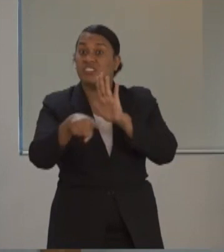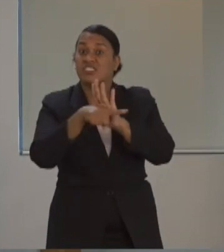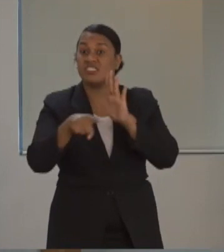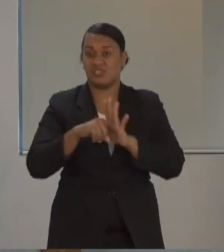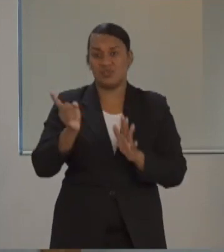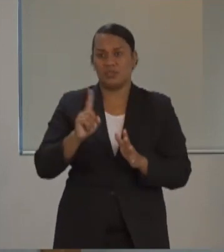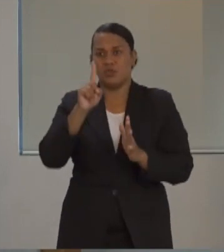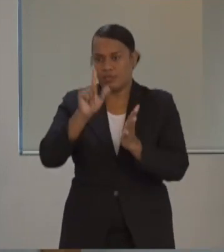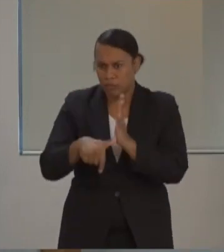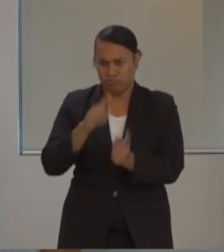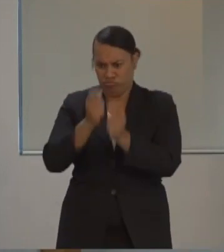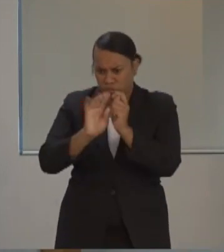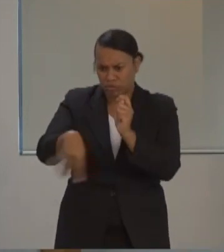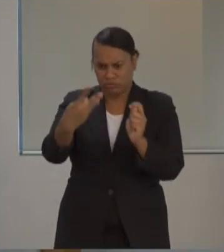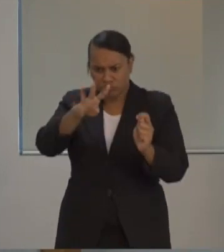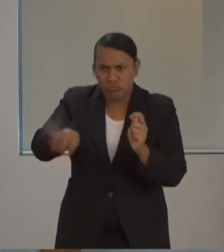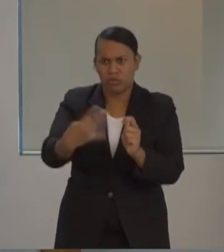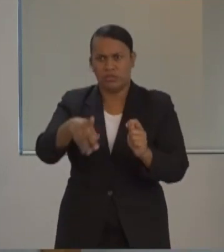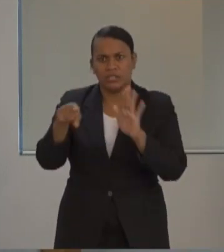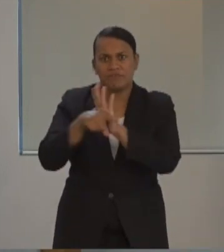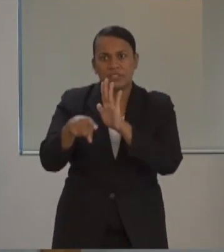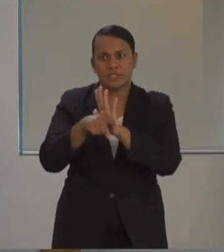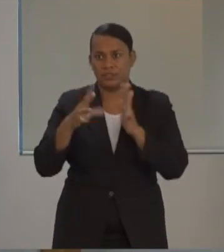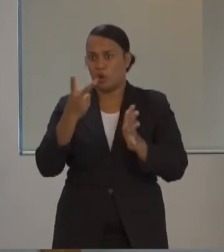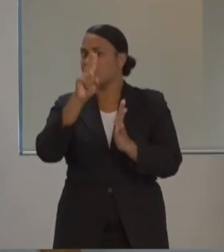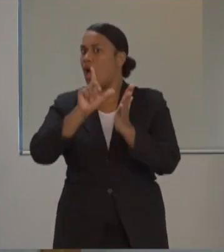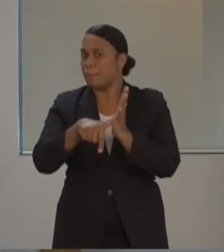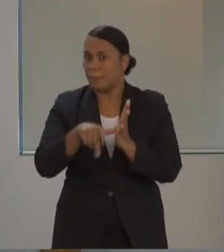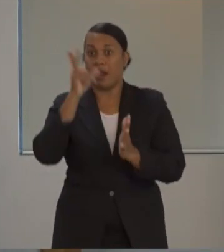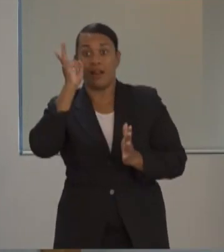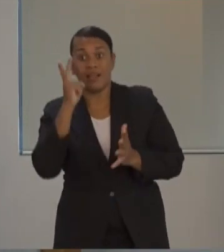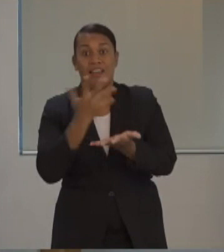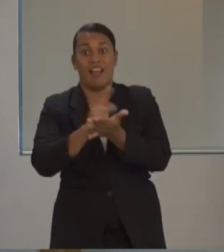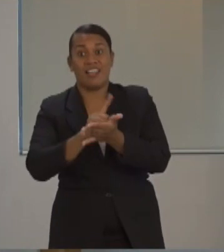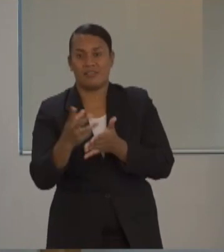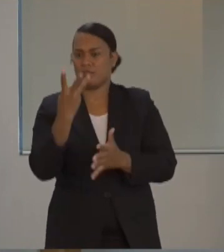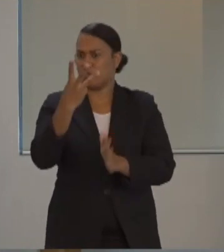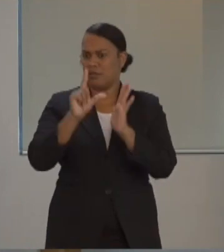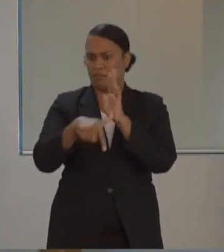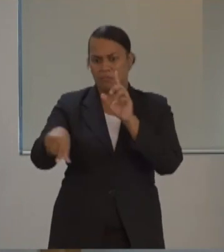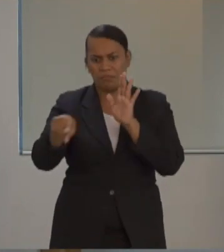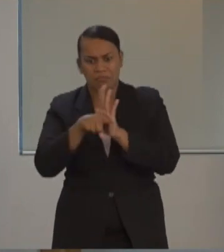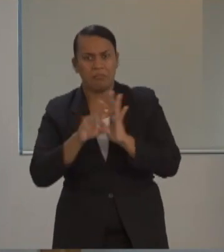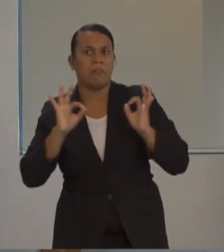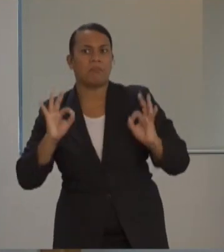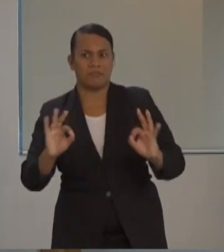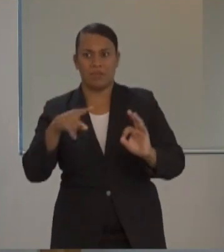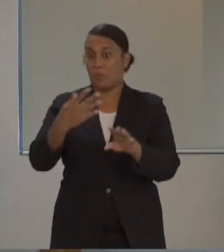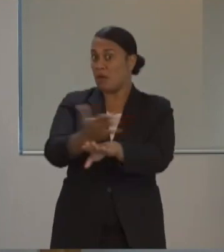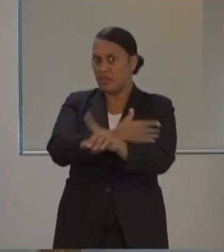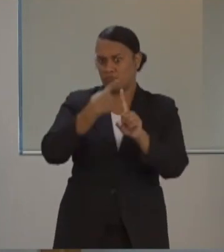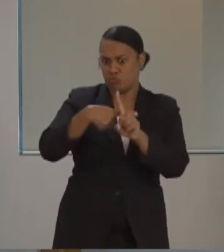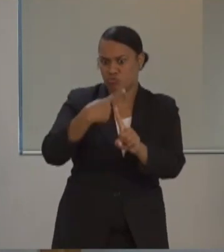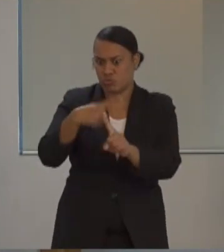with over 24 hours in between tests. We also have several individuals in isolation who, after